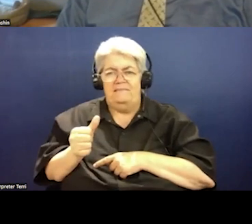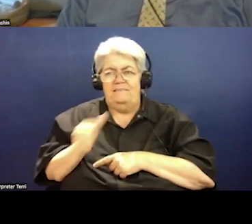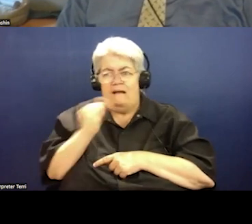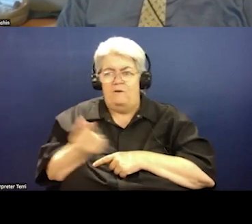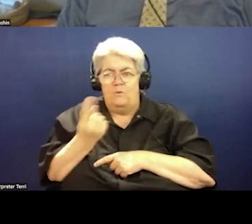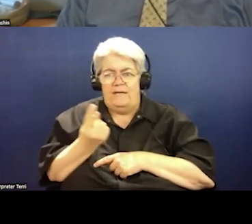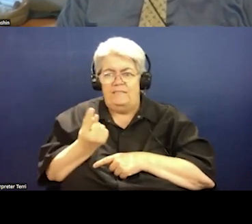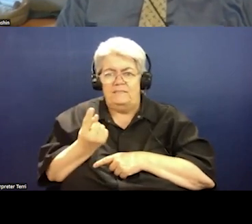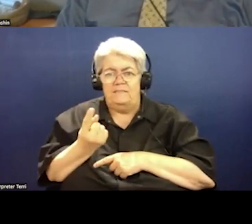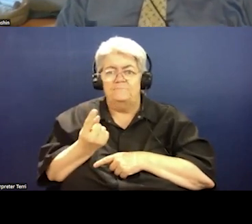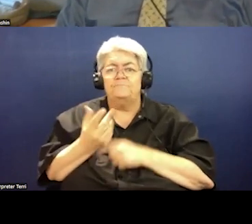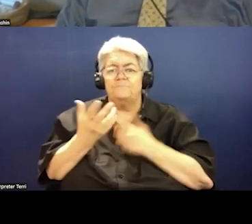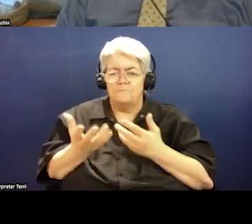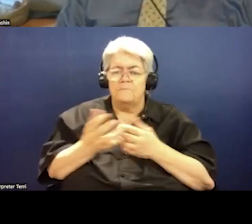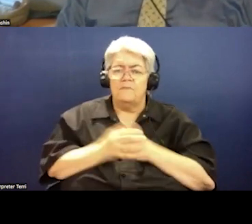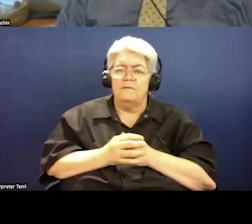interaction.